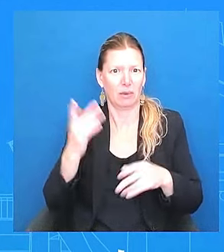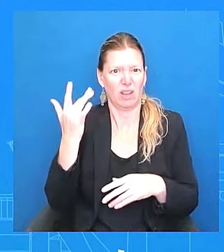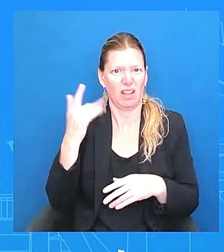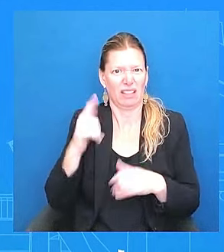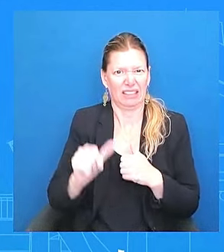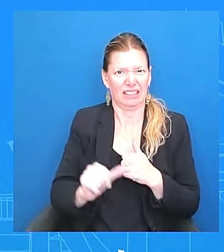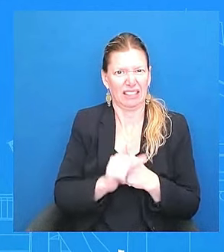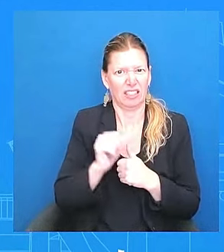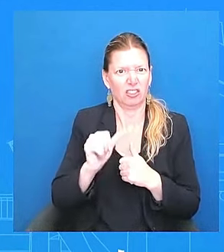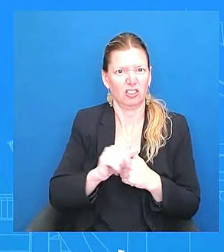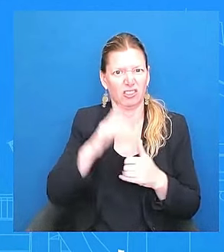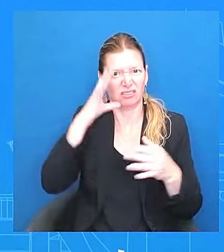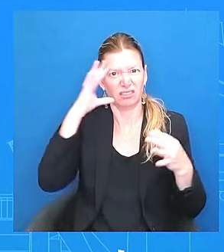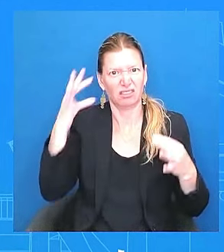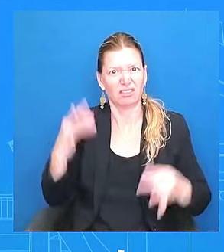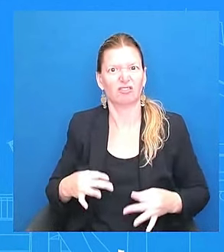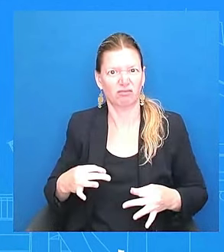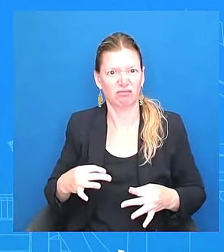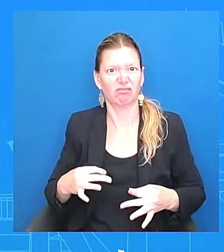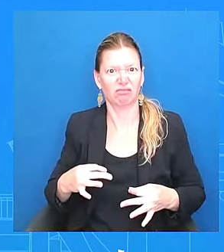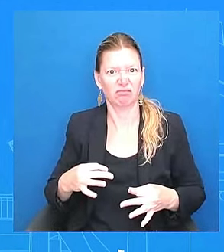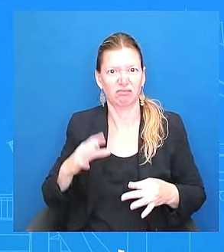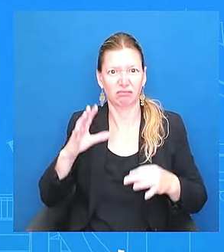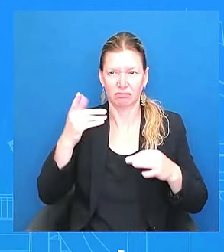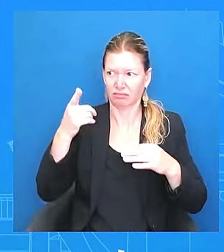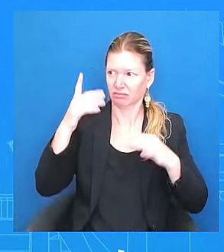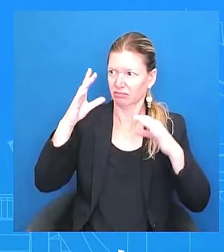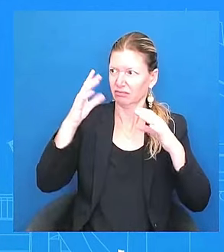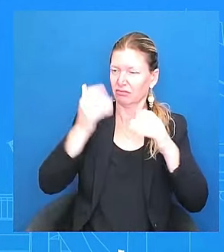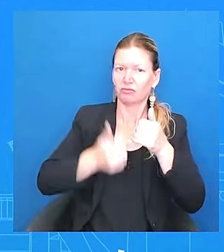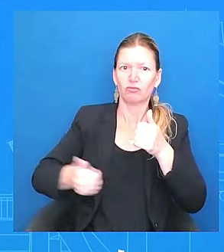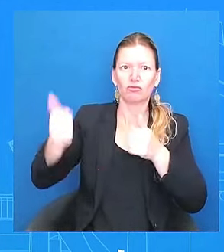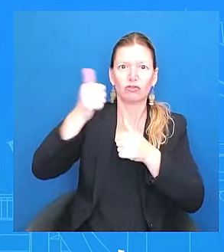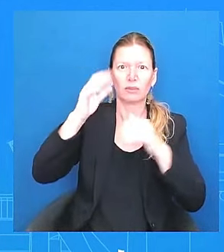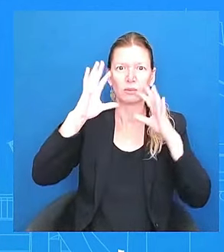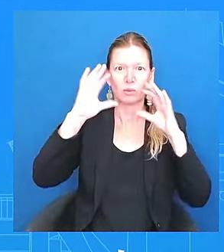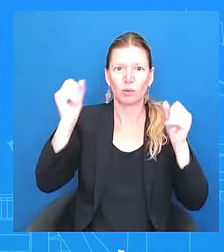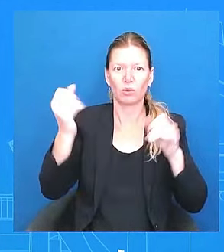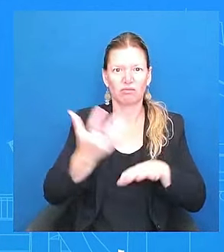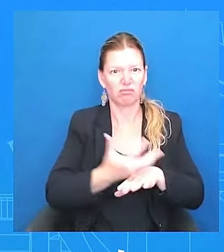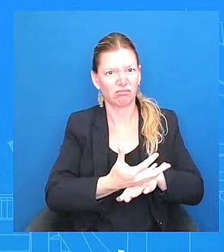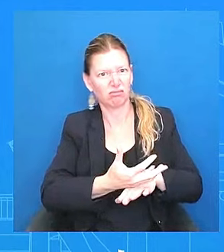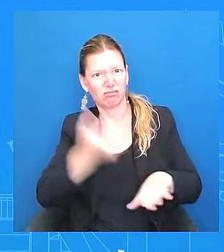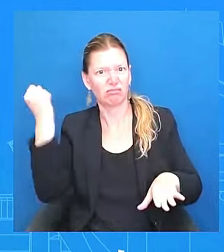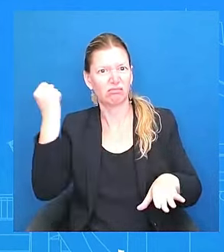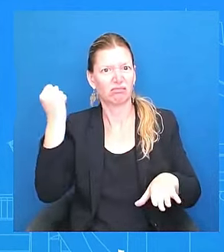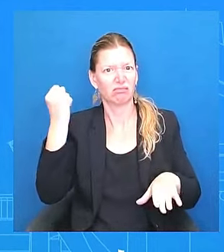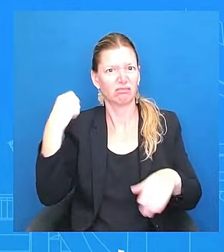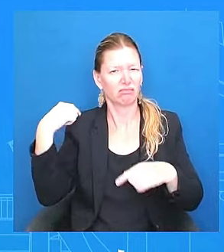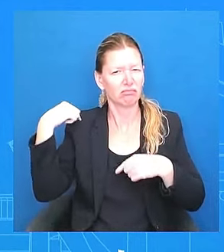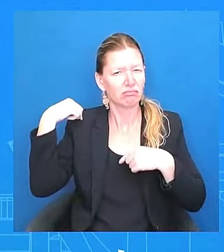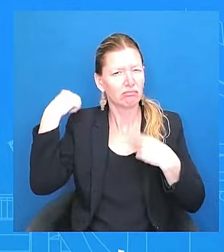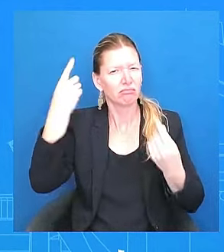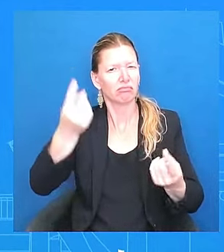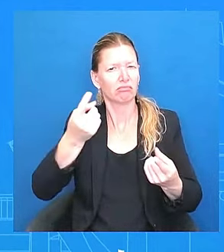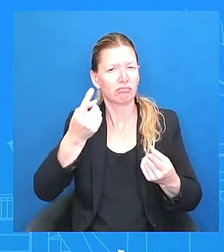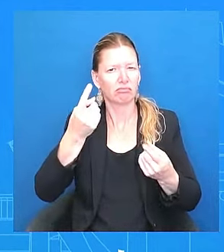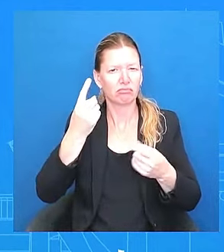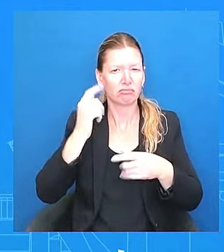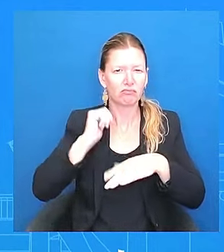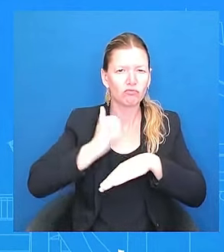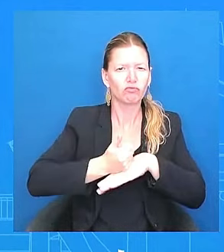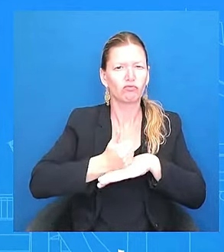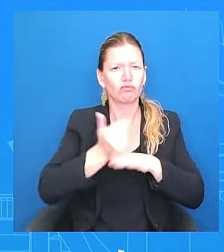continued to take away long established freedoms and norms, including a woman's right to choose, and now threatening the fundamental